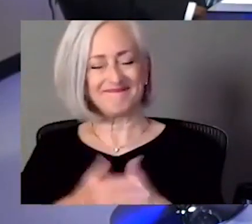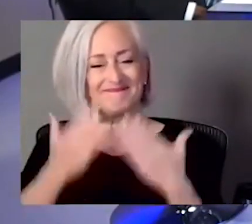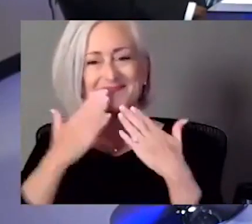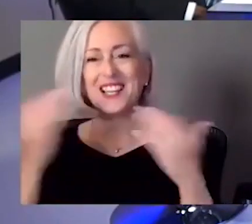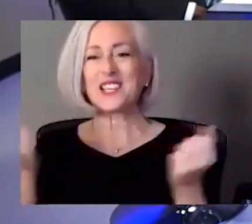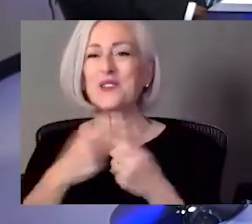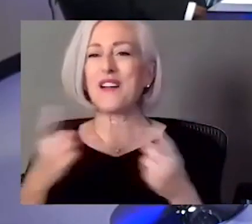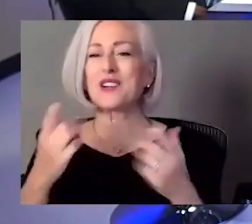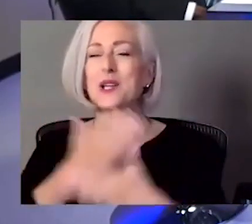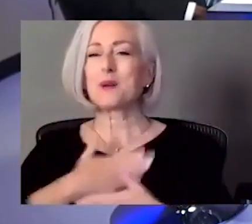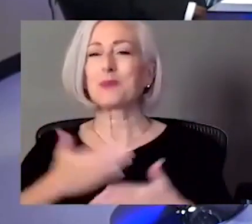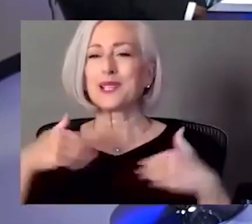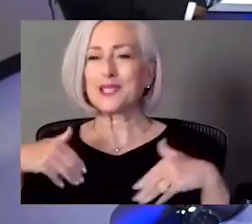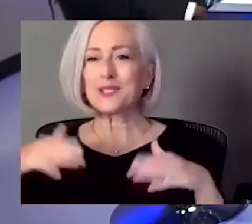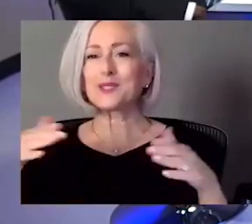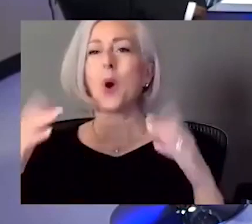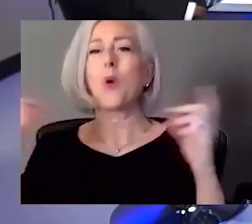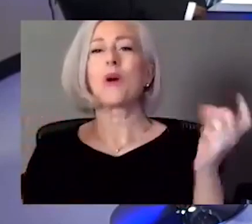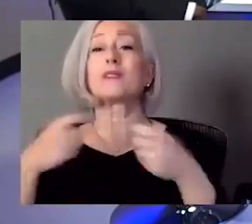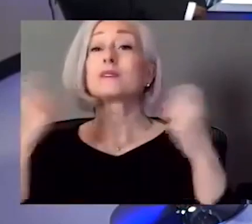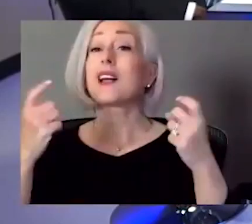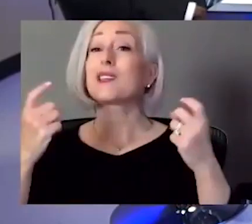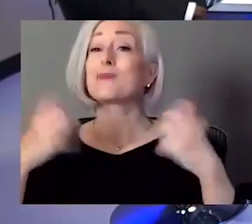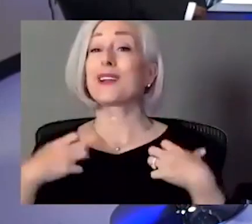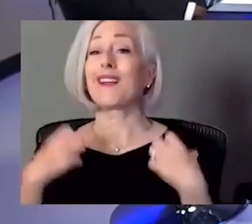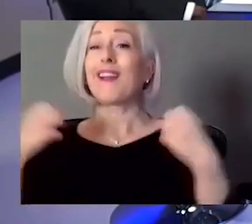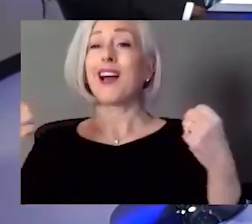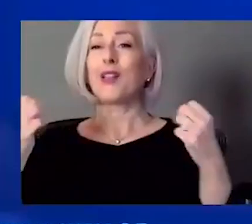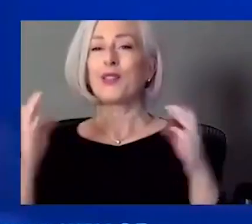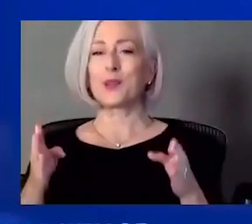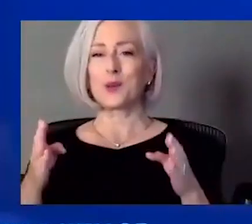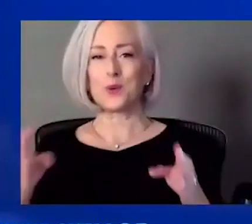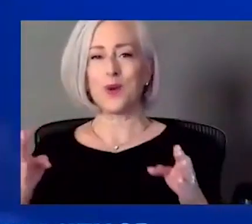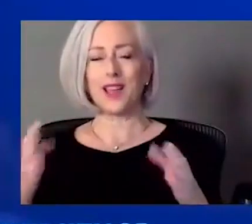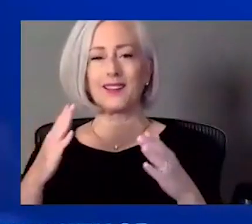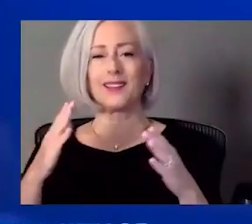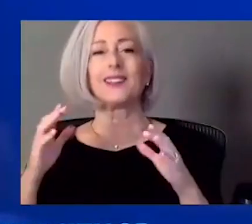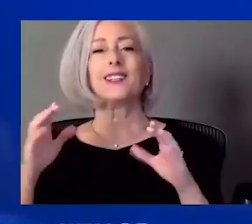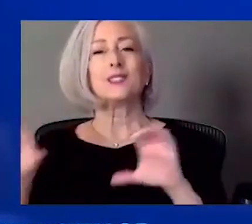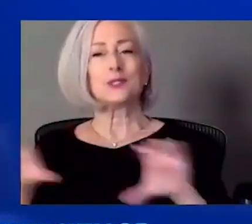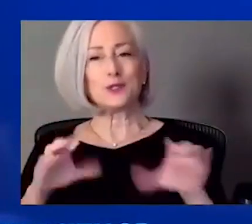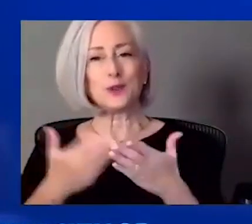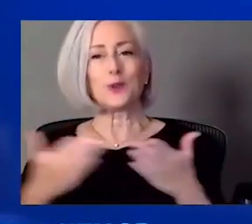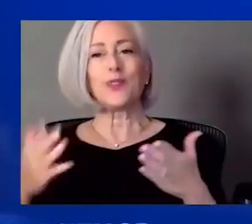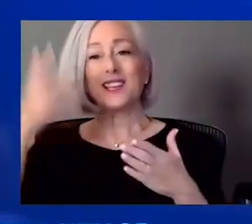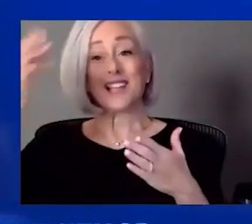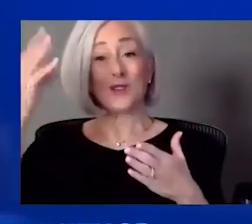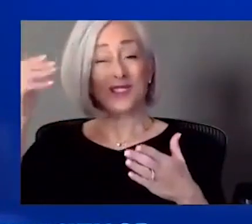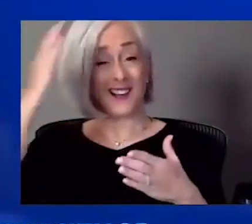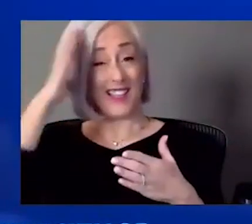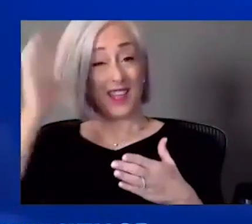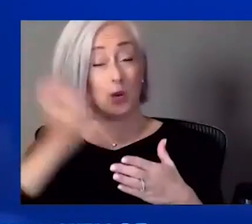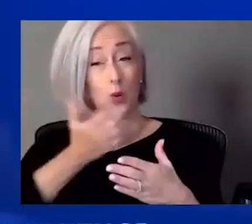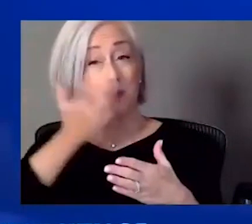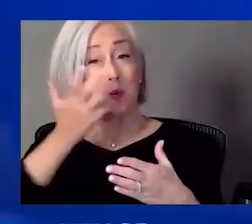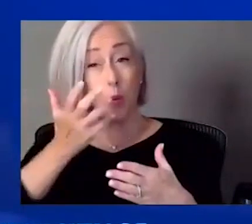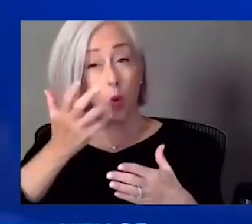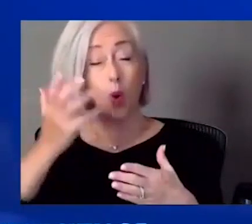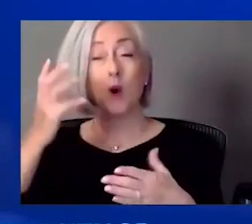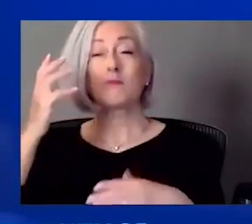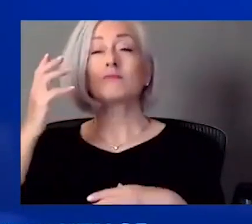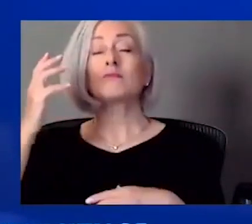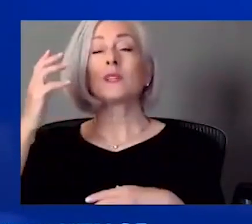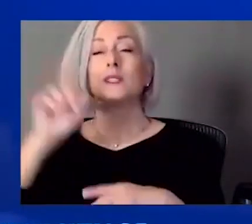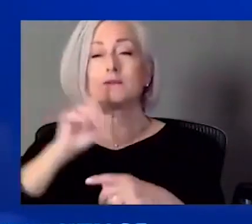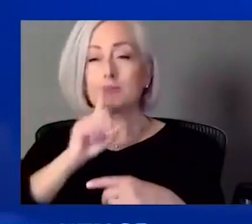out and celebrate in a healthy manner and do things outside. You know, if you are outside, I think it'll be warm, hydrate, wear sunscreen, you know, be